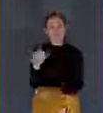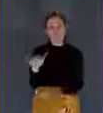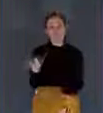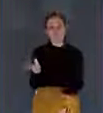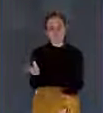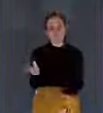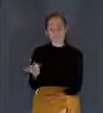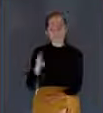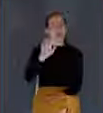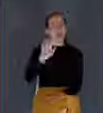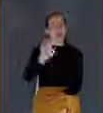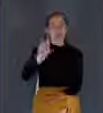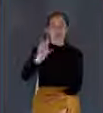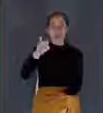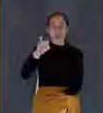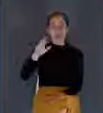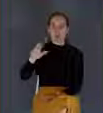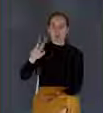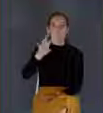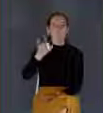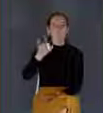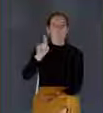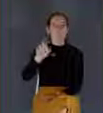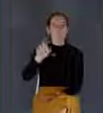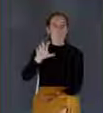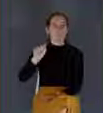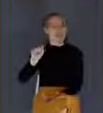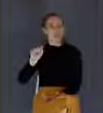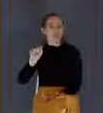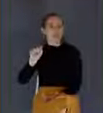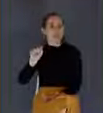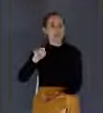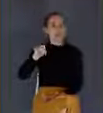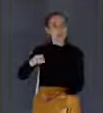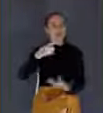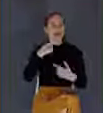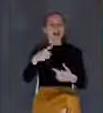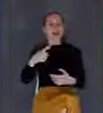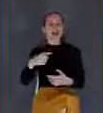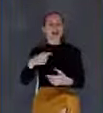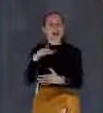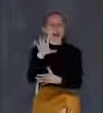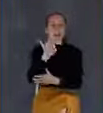Edgar Wisnett published a book, 88 Reasons Why the Rapture Will Be in 1988.